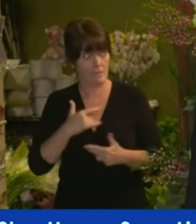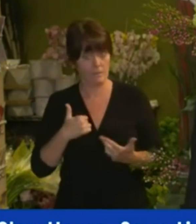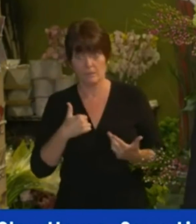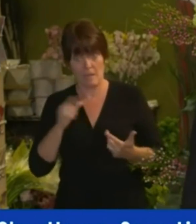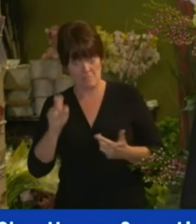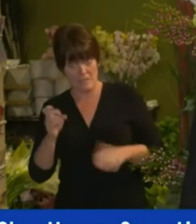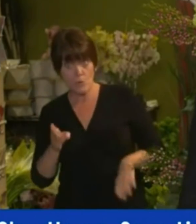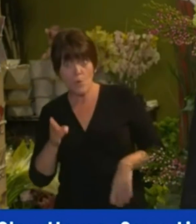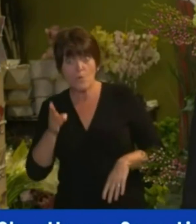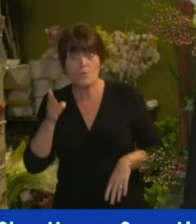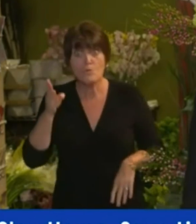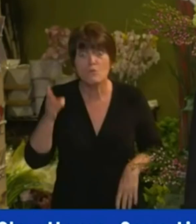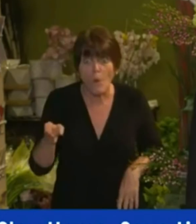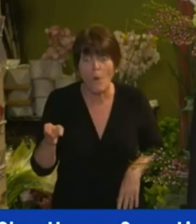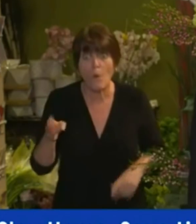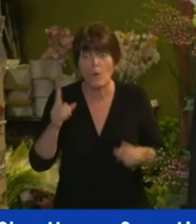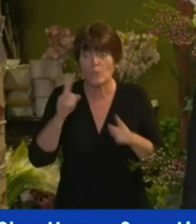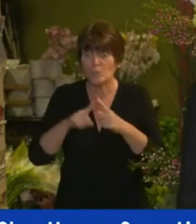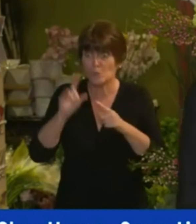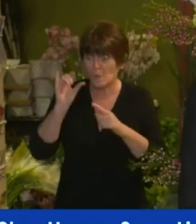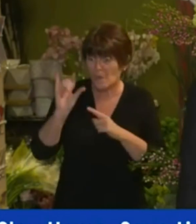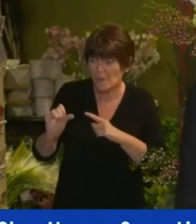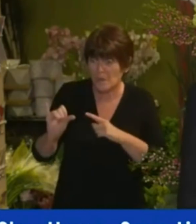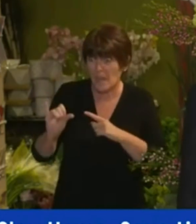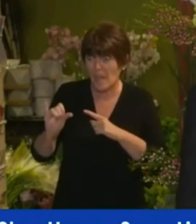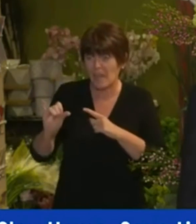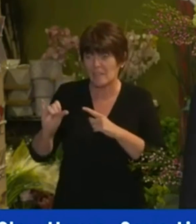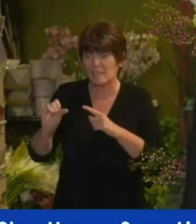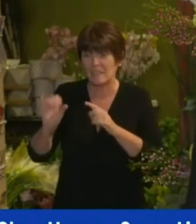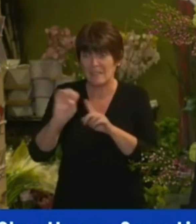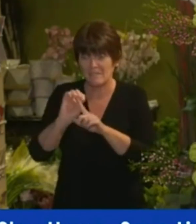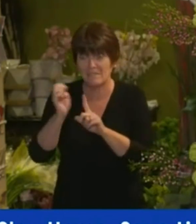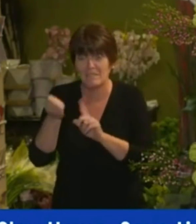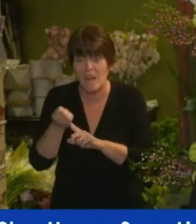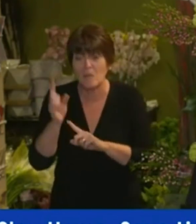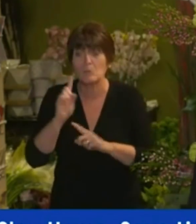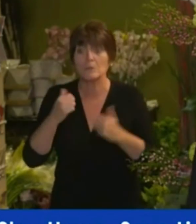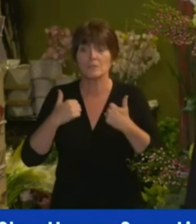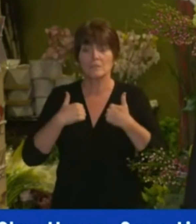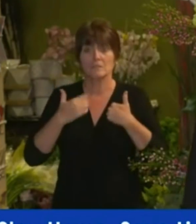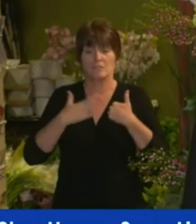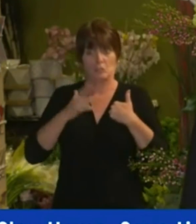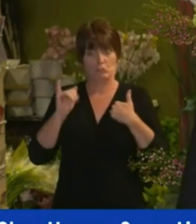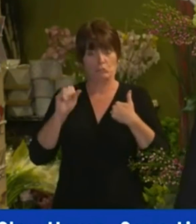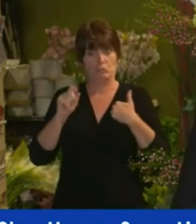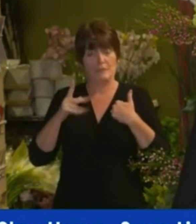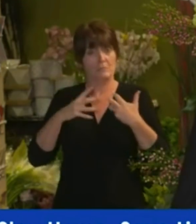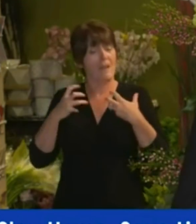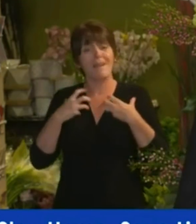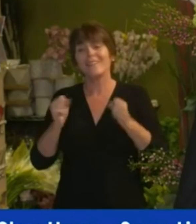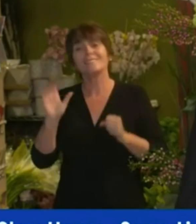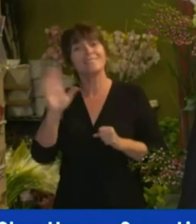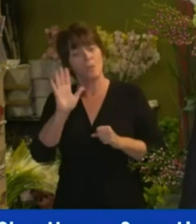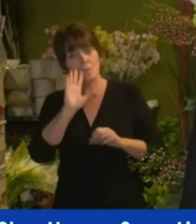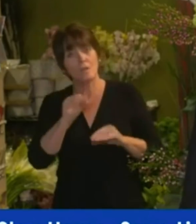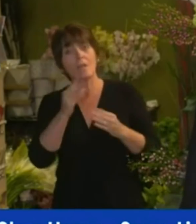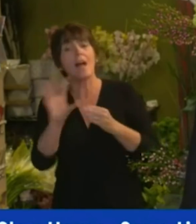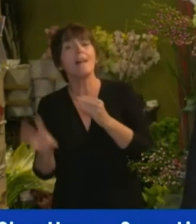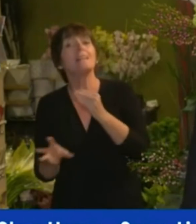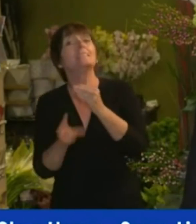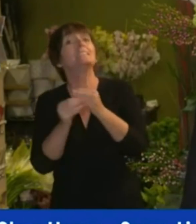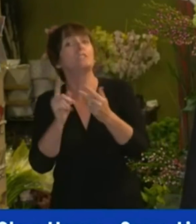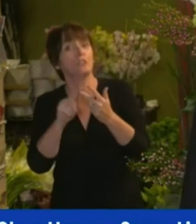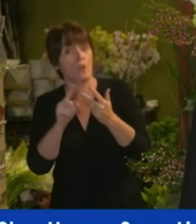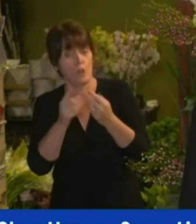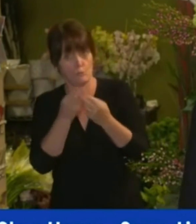have to go into a concentrated dense environment where their health may be at risk. They'll provide an additional asset and